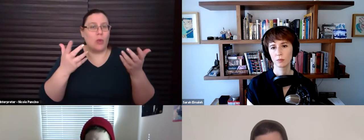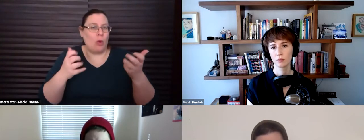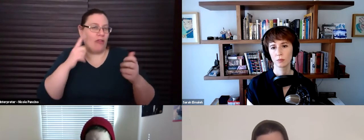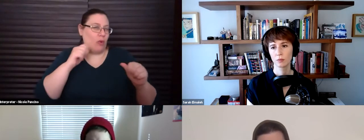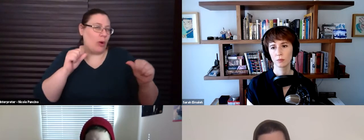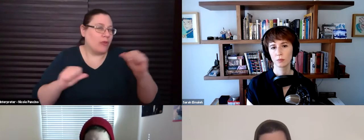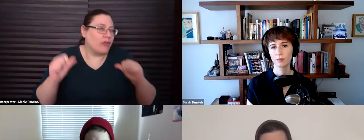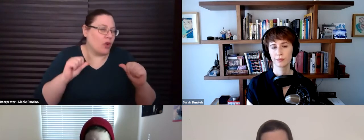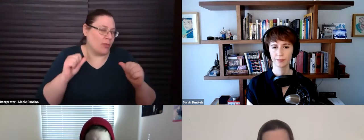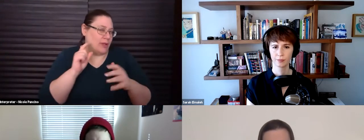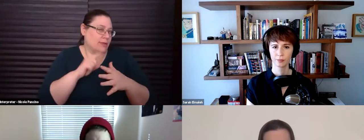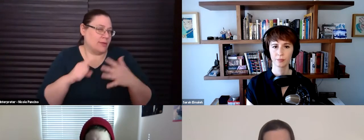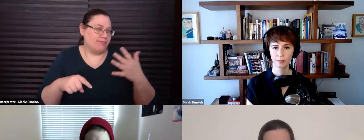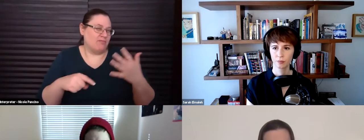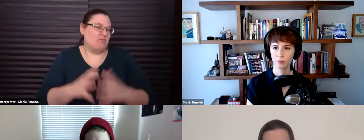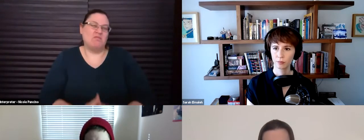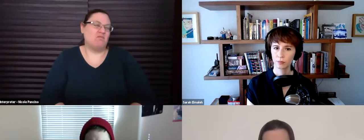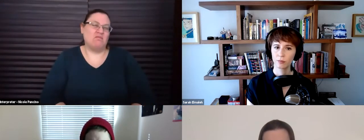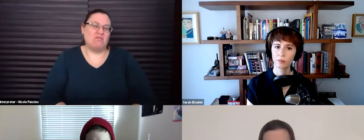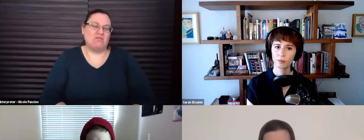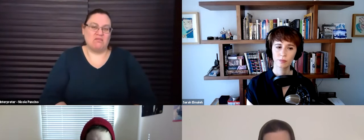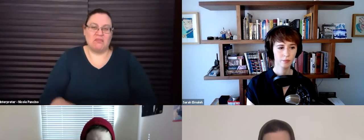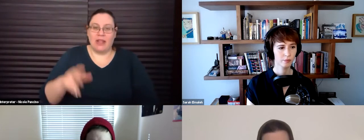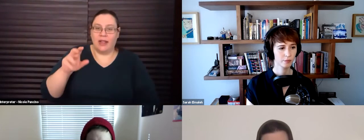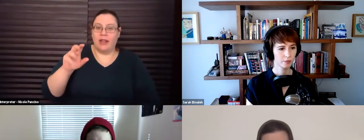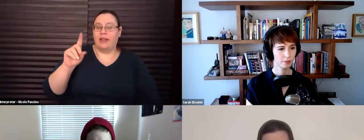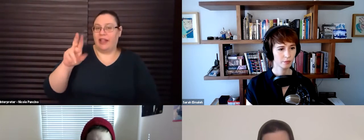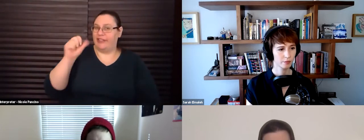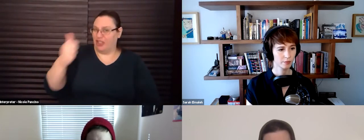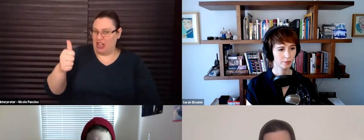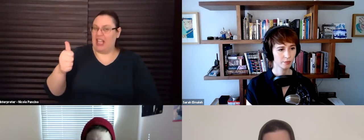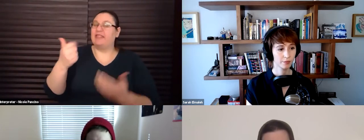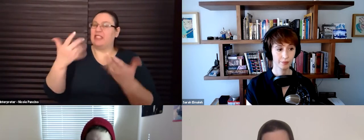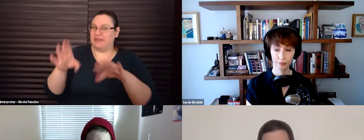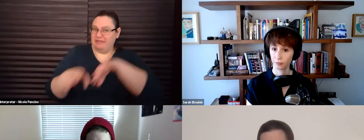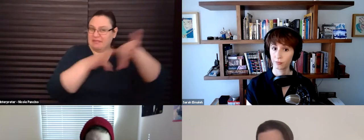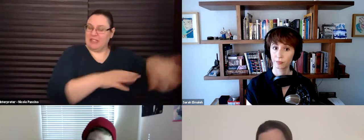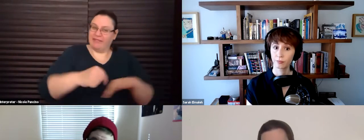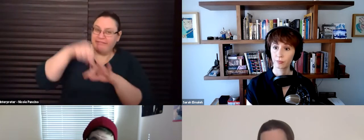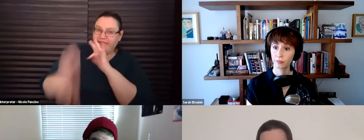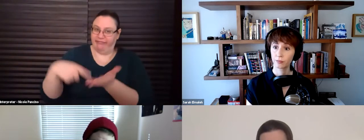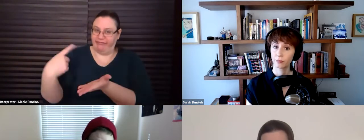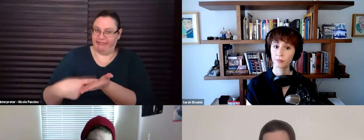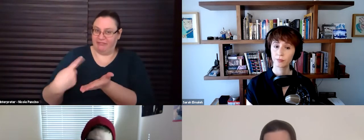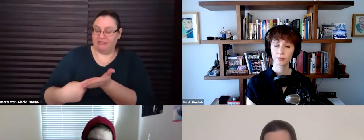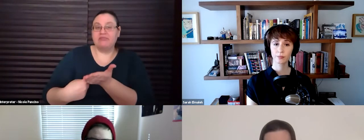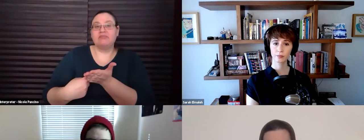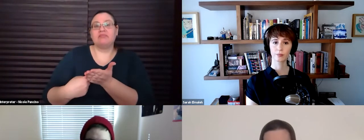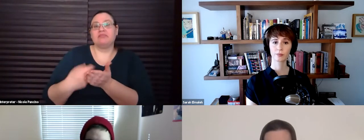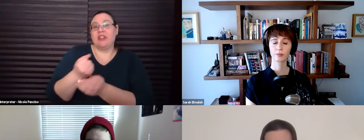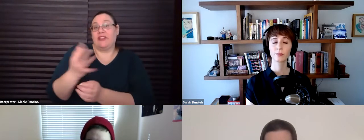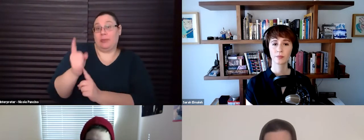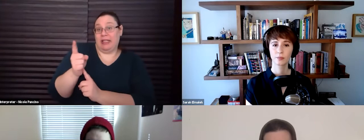or those kinds of things. No. All right. So now for some meat and potatoes, uh, in, in a couple of minutes,